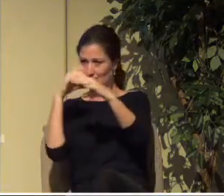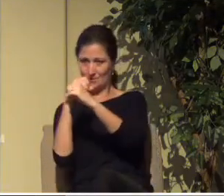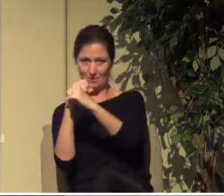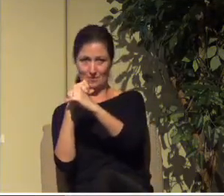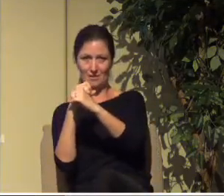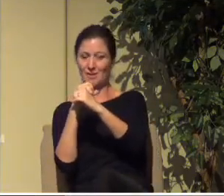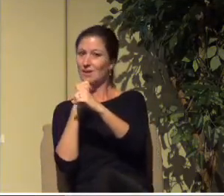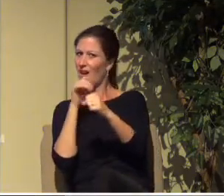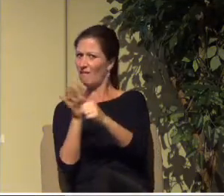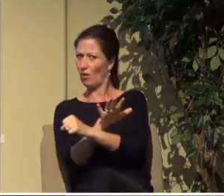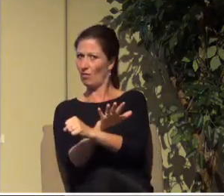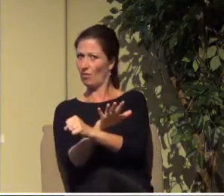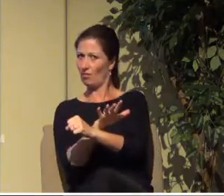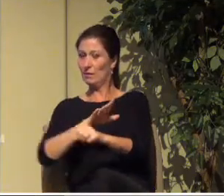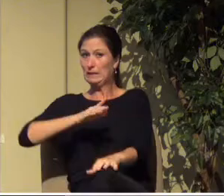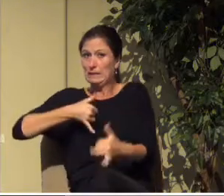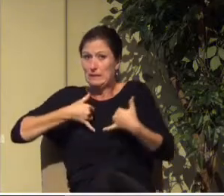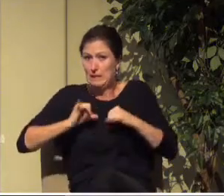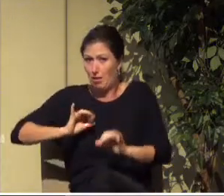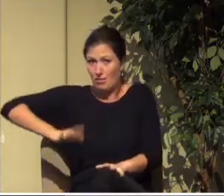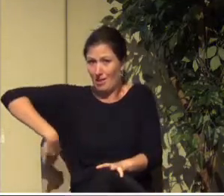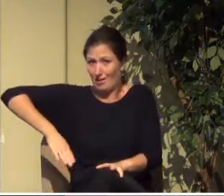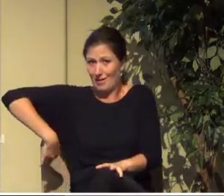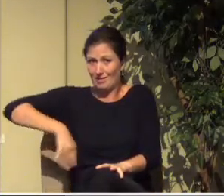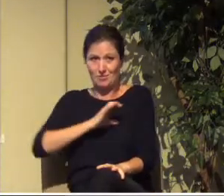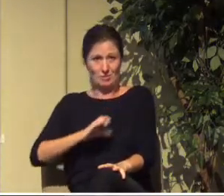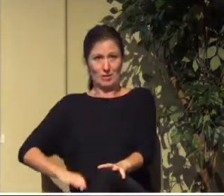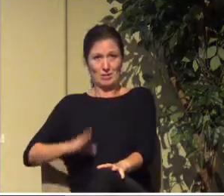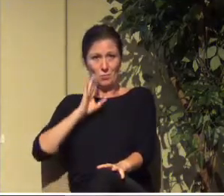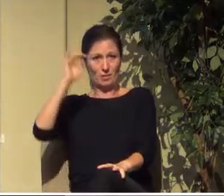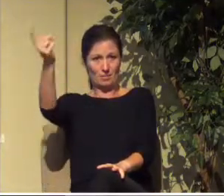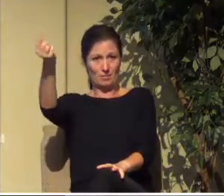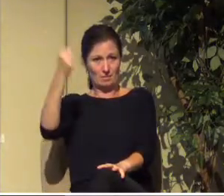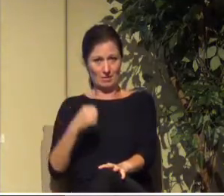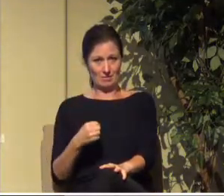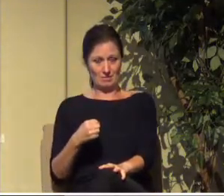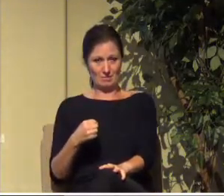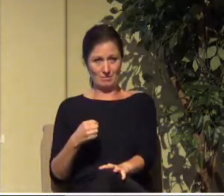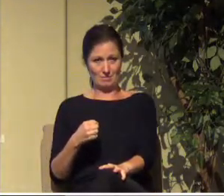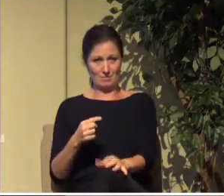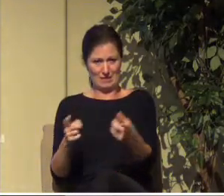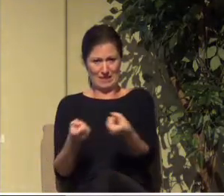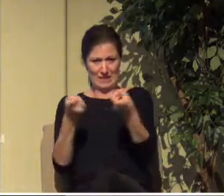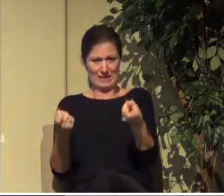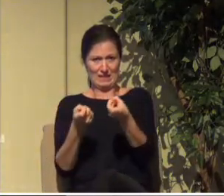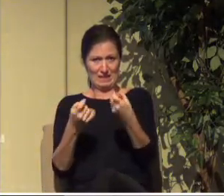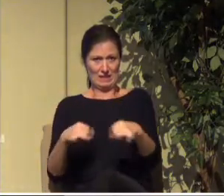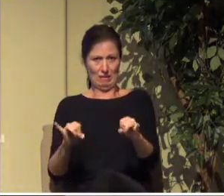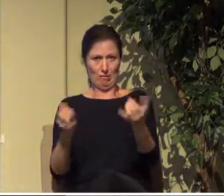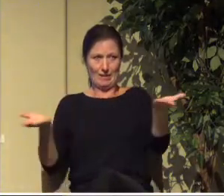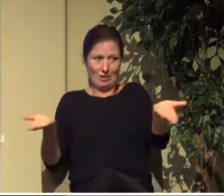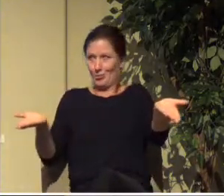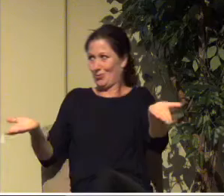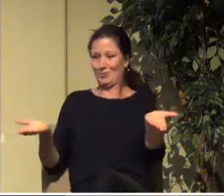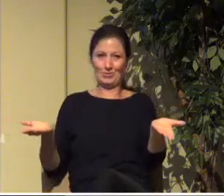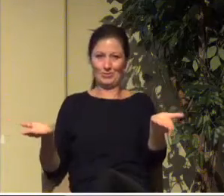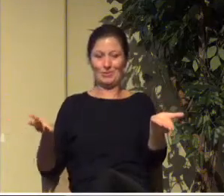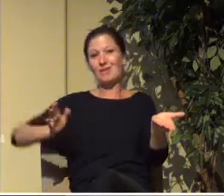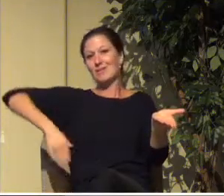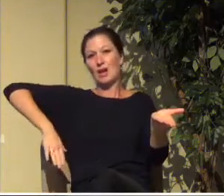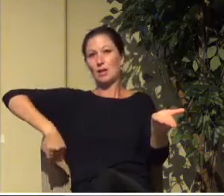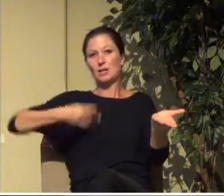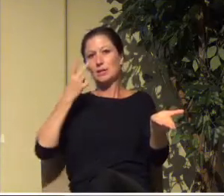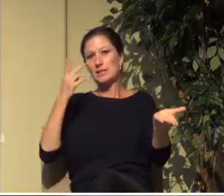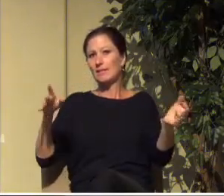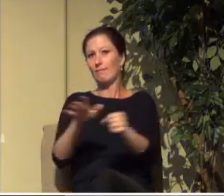in fact he's not fully done with that yet. Christ is still to return. Sin still exists today, doesn't it? We haven't seen the